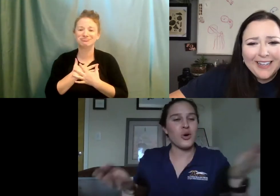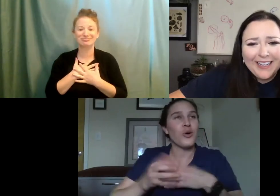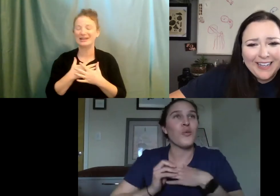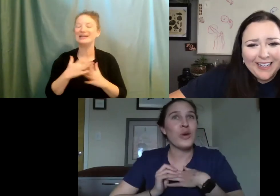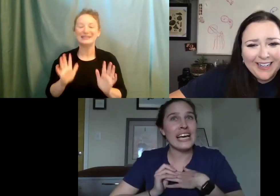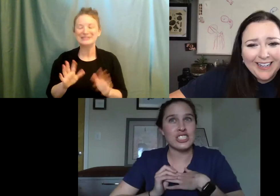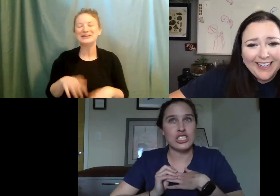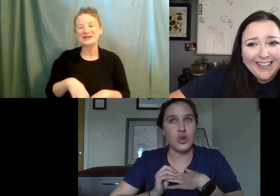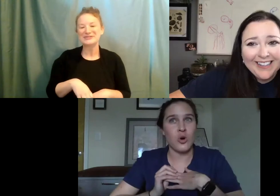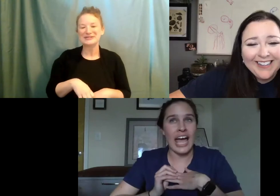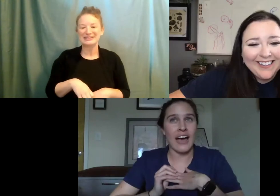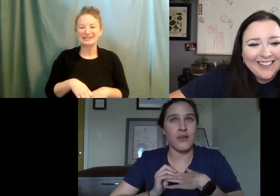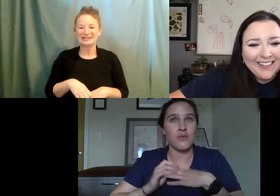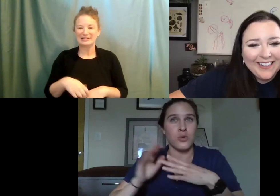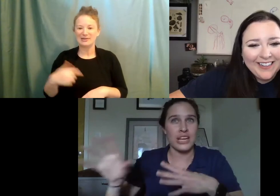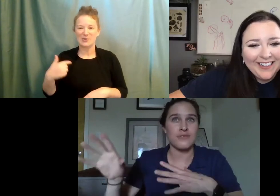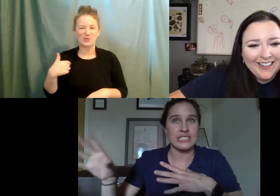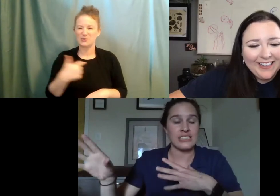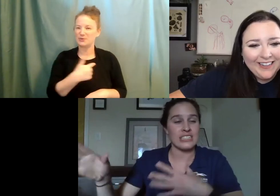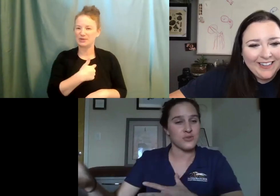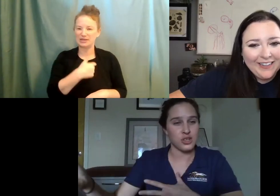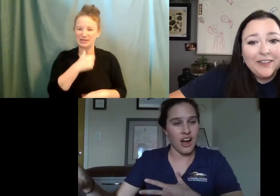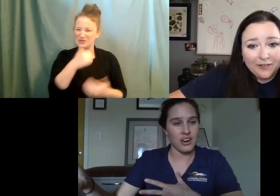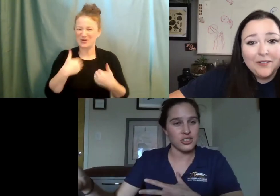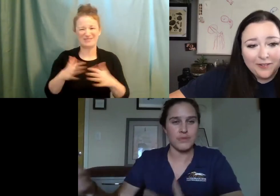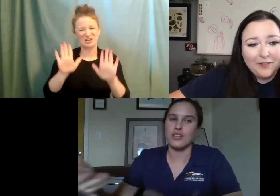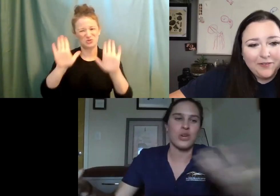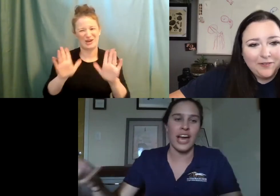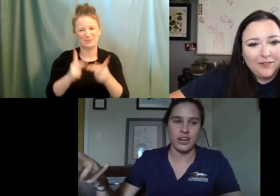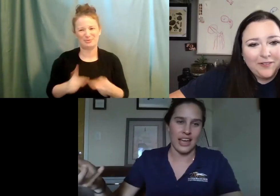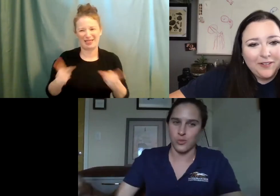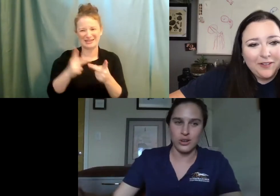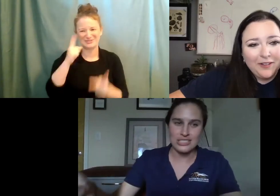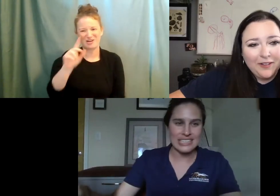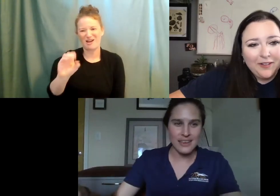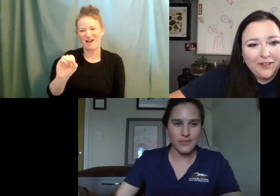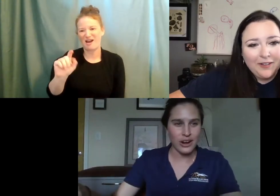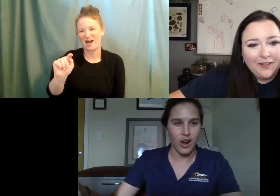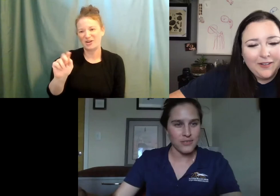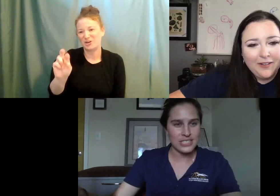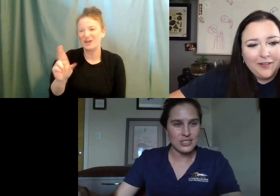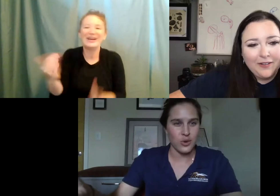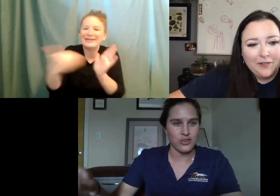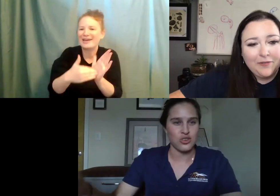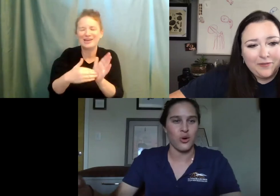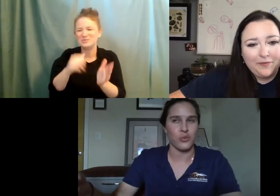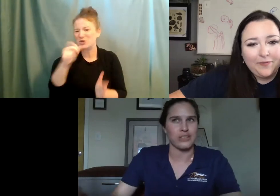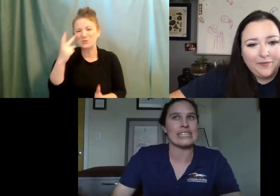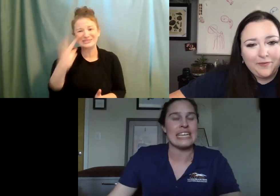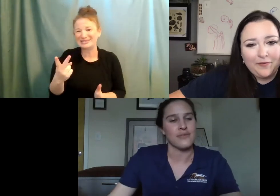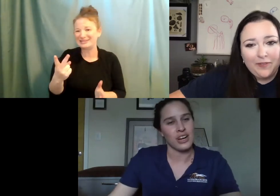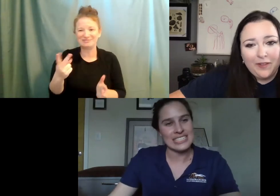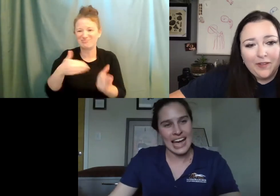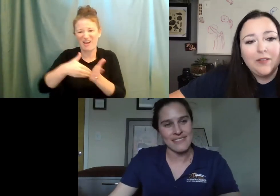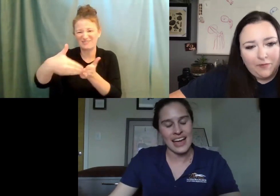gosh. And so we actually don't have great facilities for otters because we, and again, we don't see them very often. So there's no